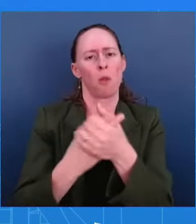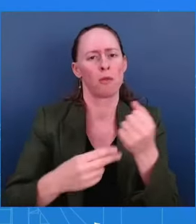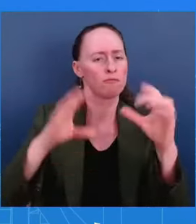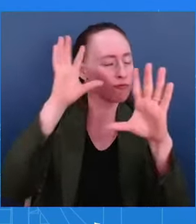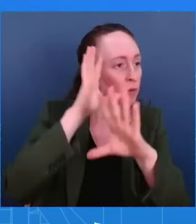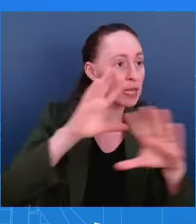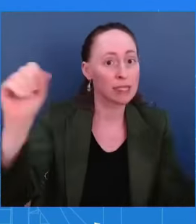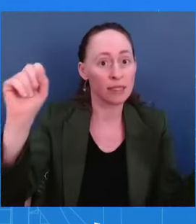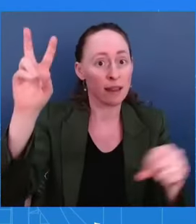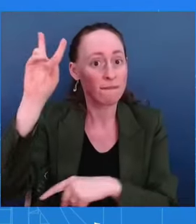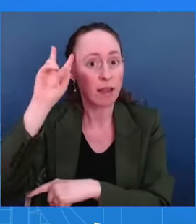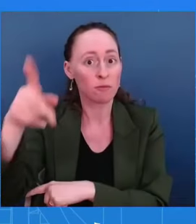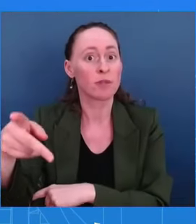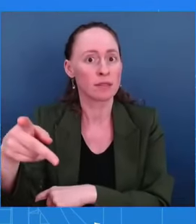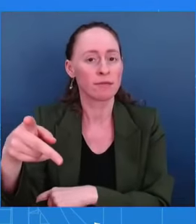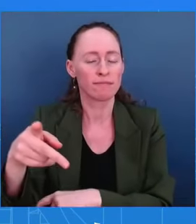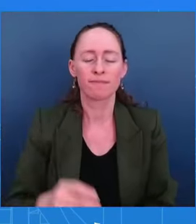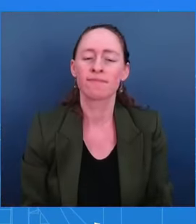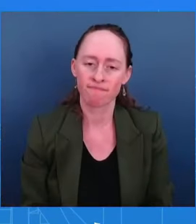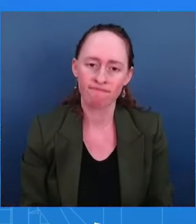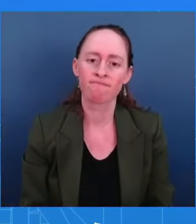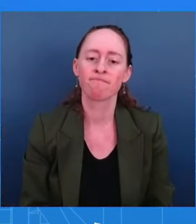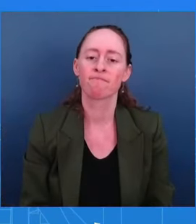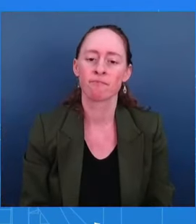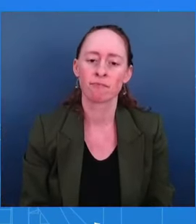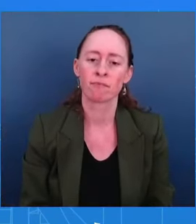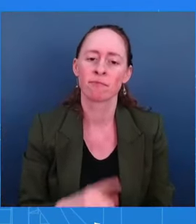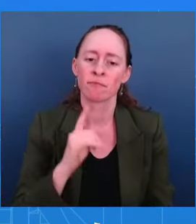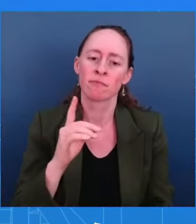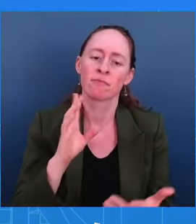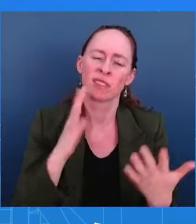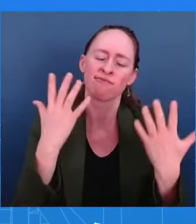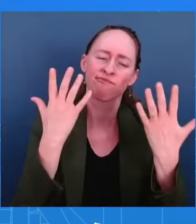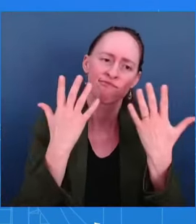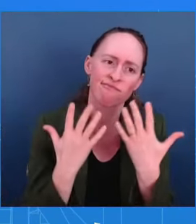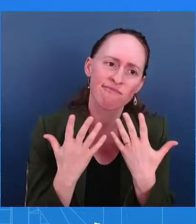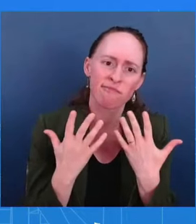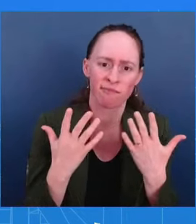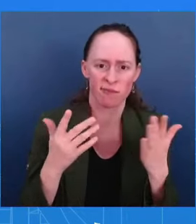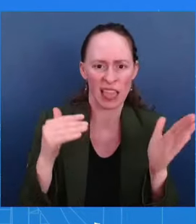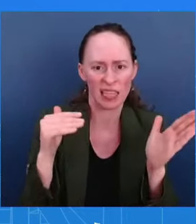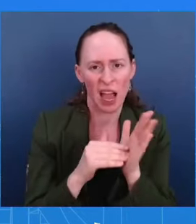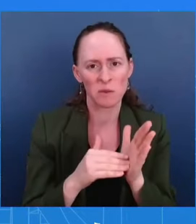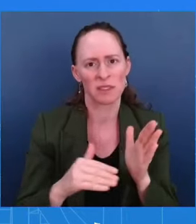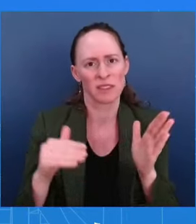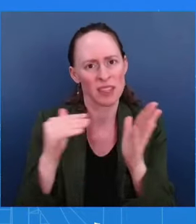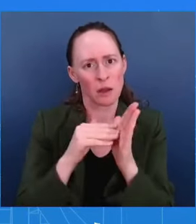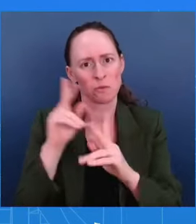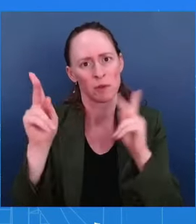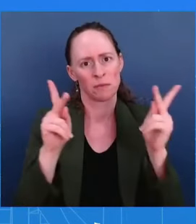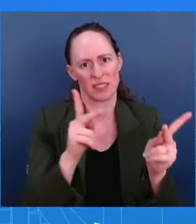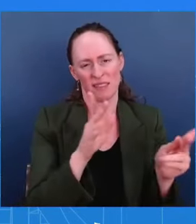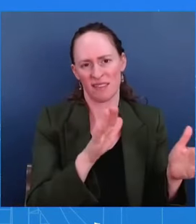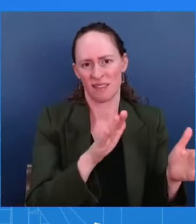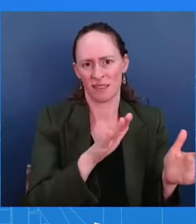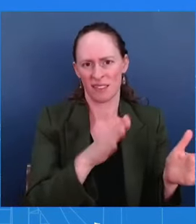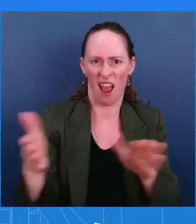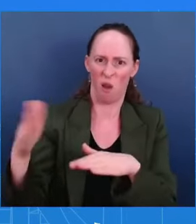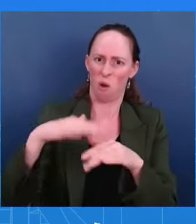that were lost on that day and also the first respondents who put their, obviously put their